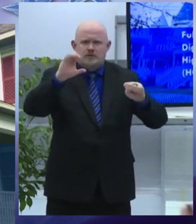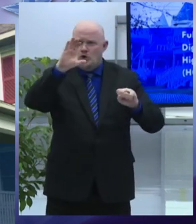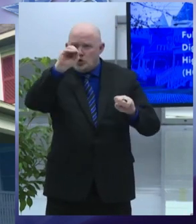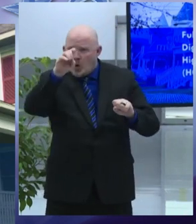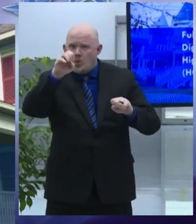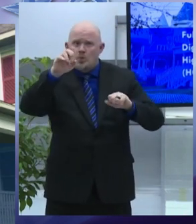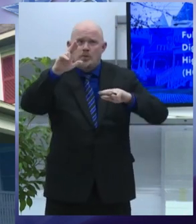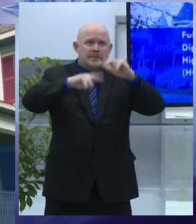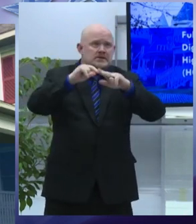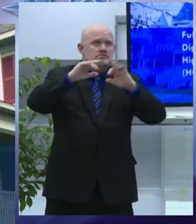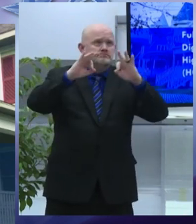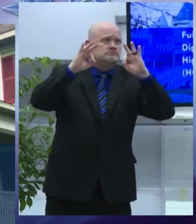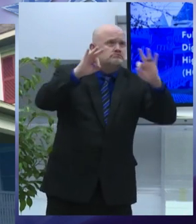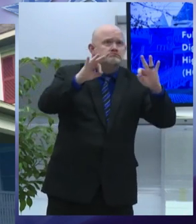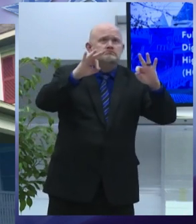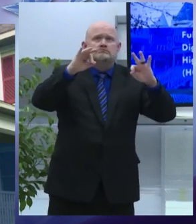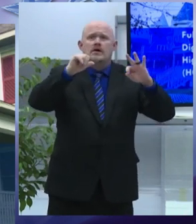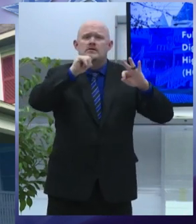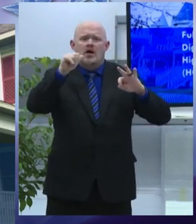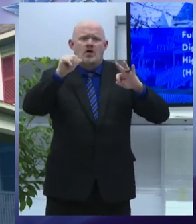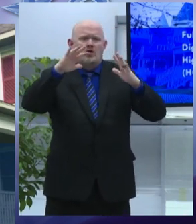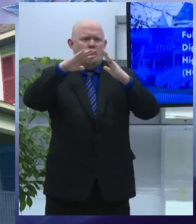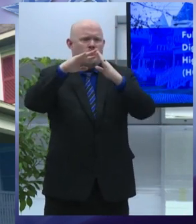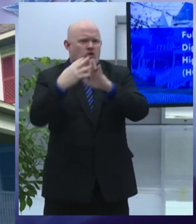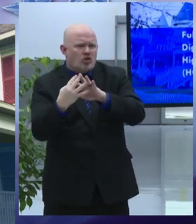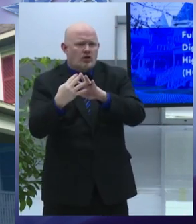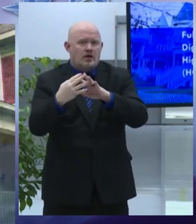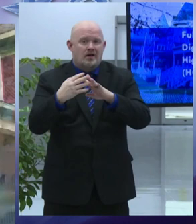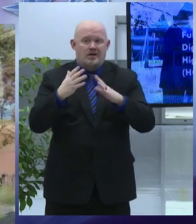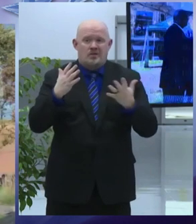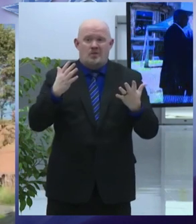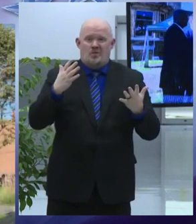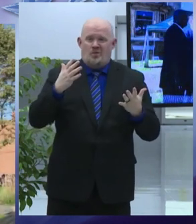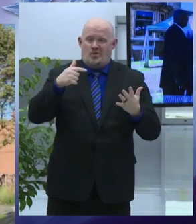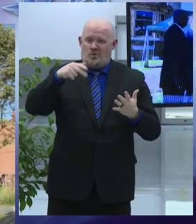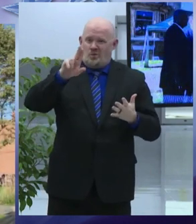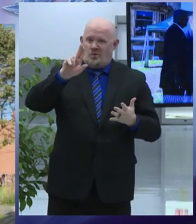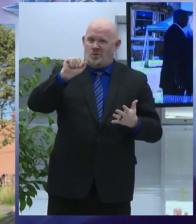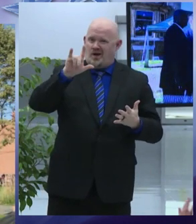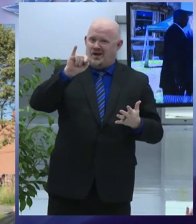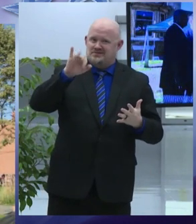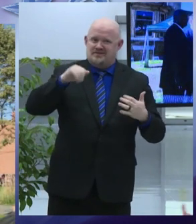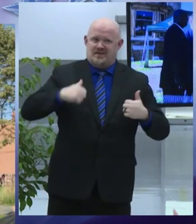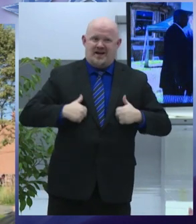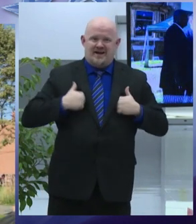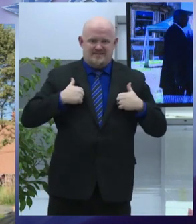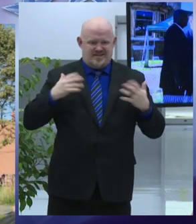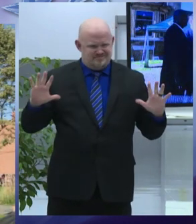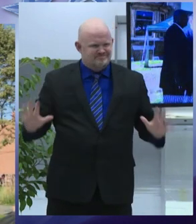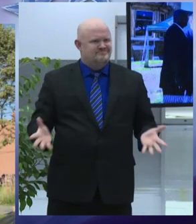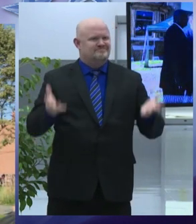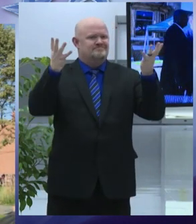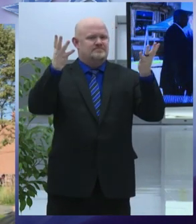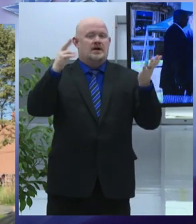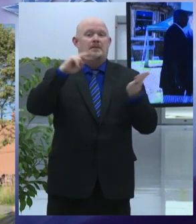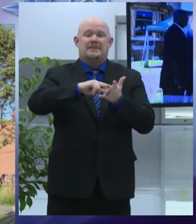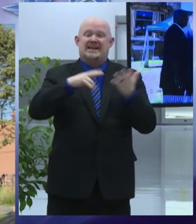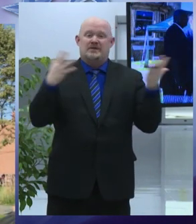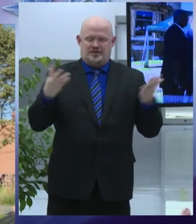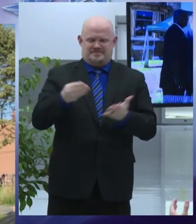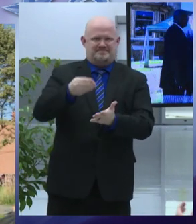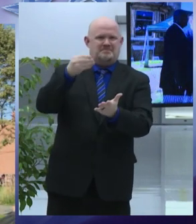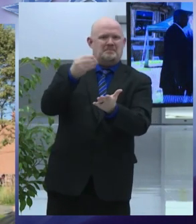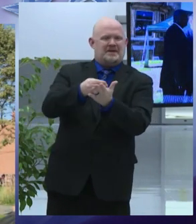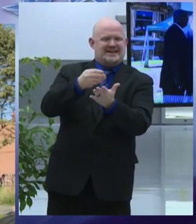raising the quality of life in our neighborhoods will happen faster with greater investment and economic growth neighborhood and business